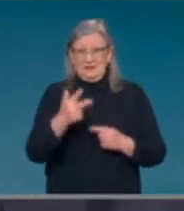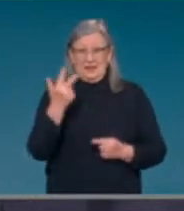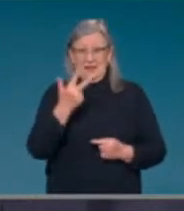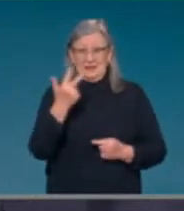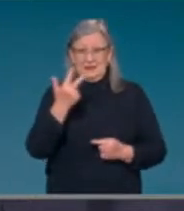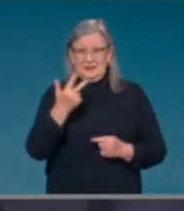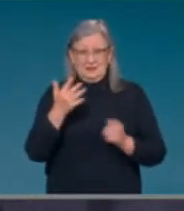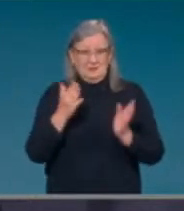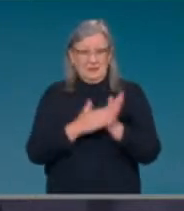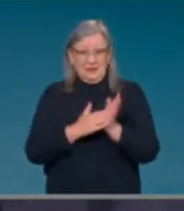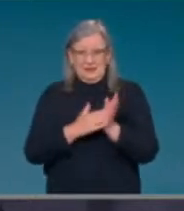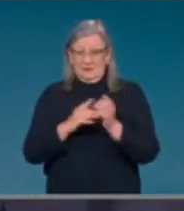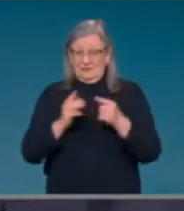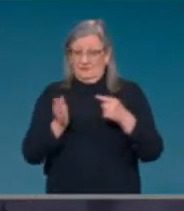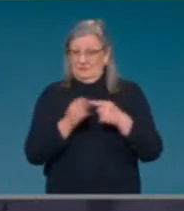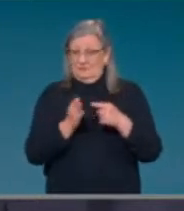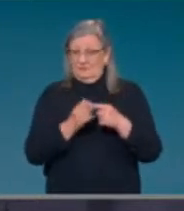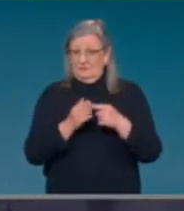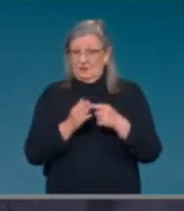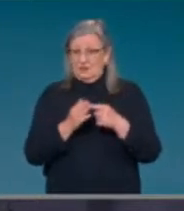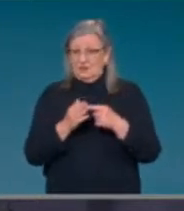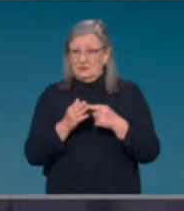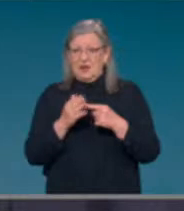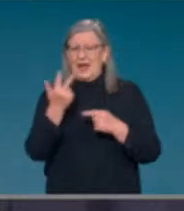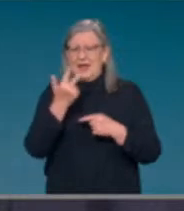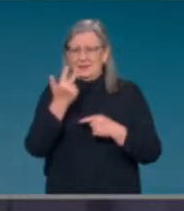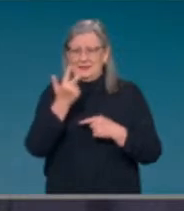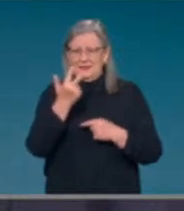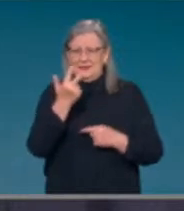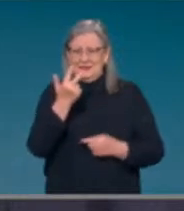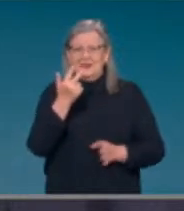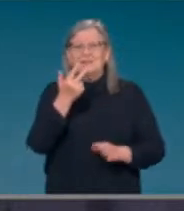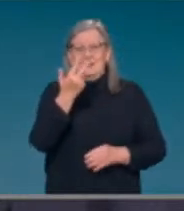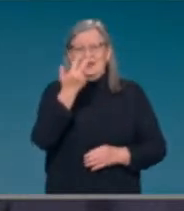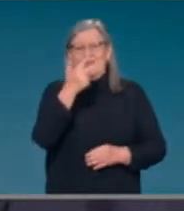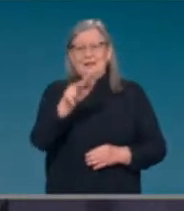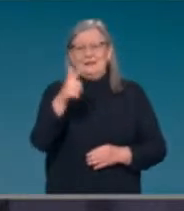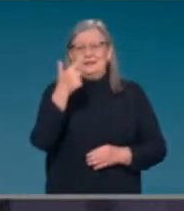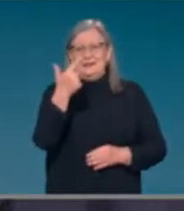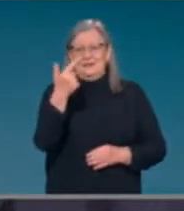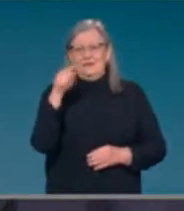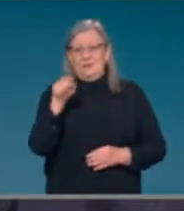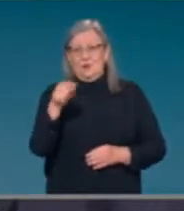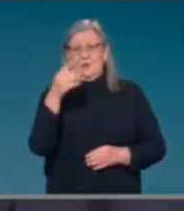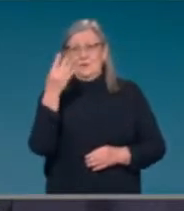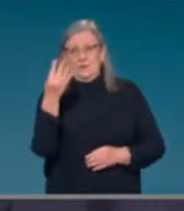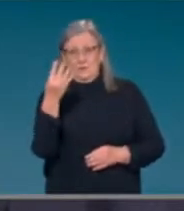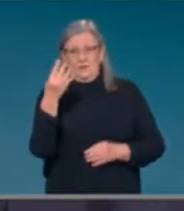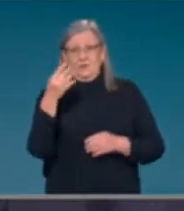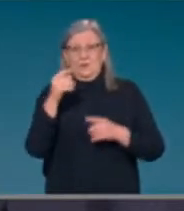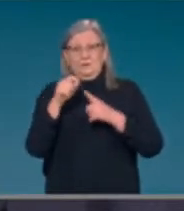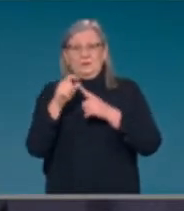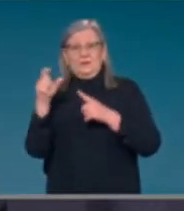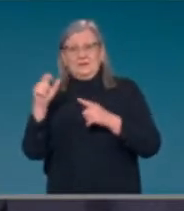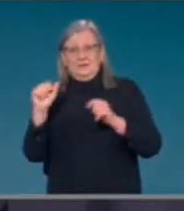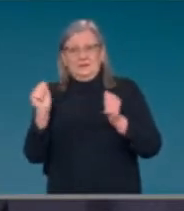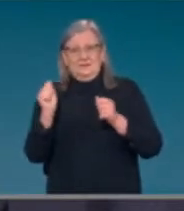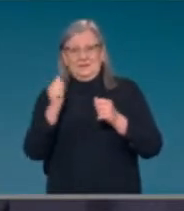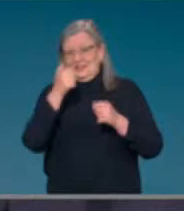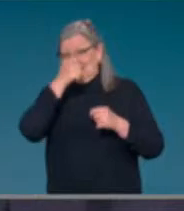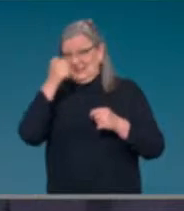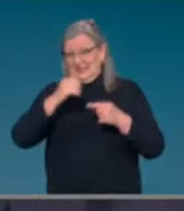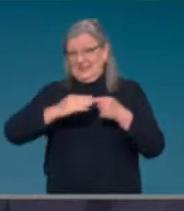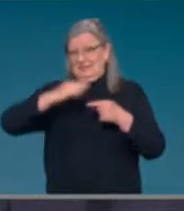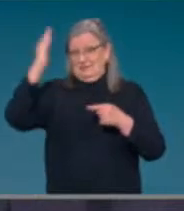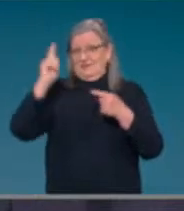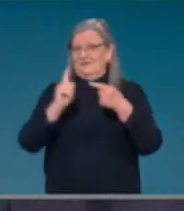.4% of Australian 16 plus who've had a first dose. And